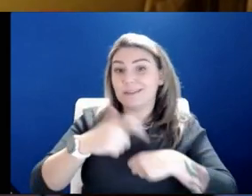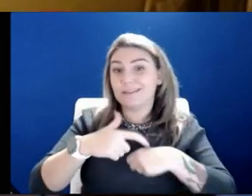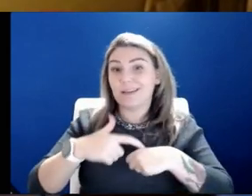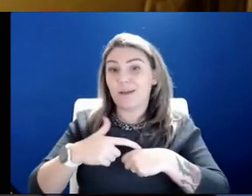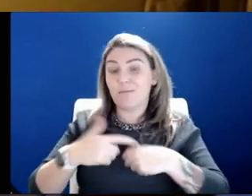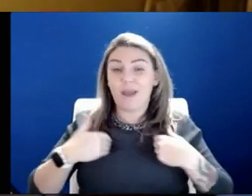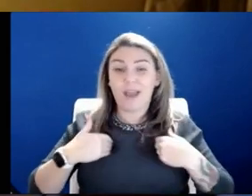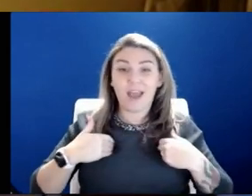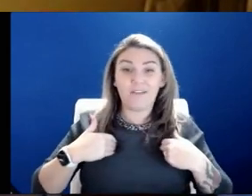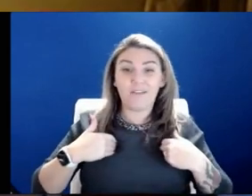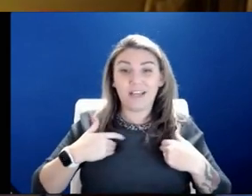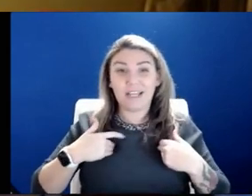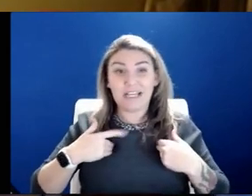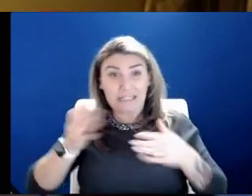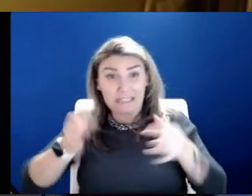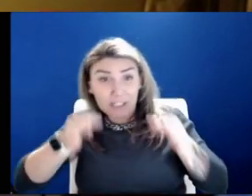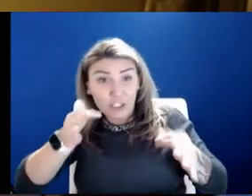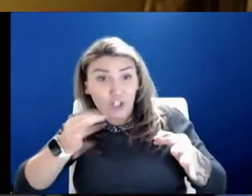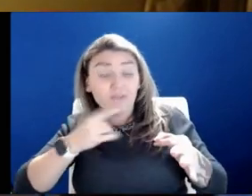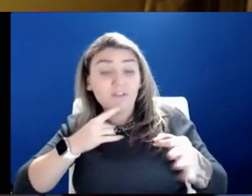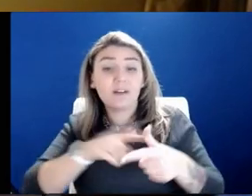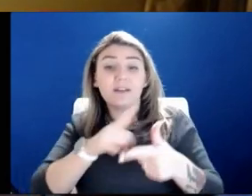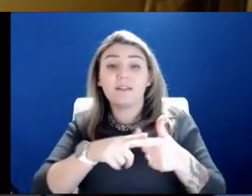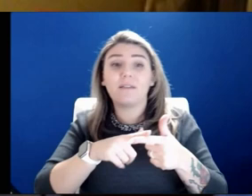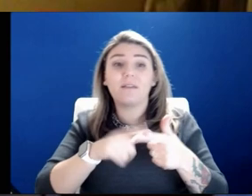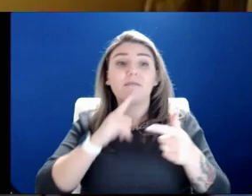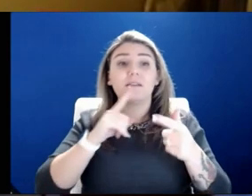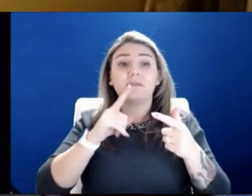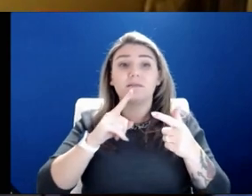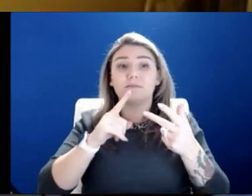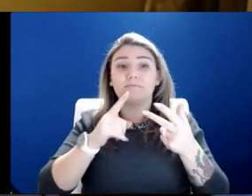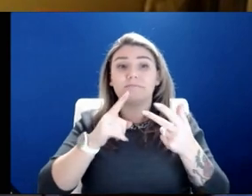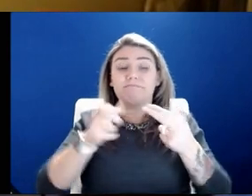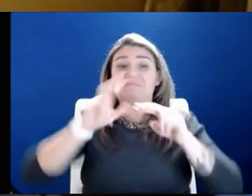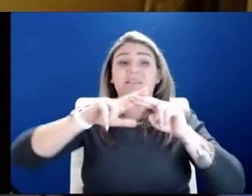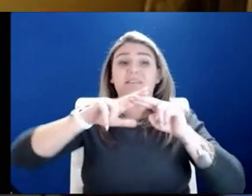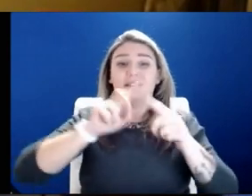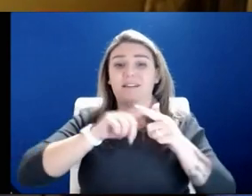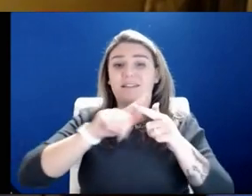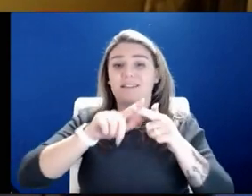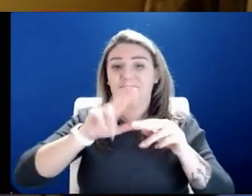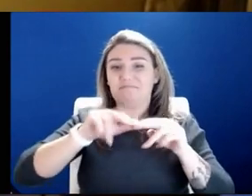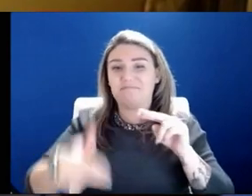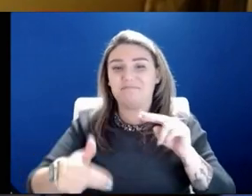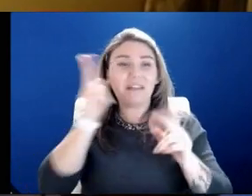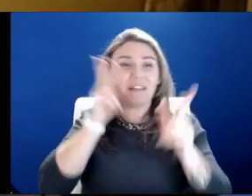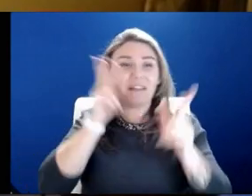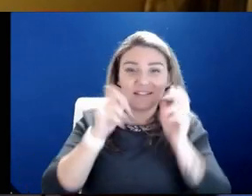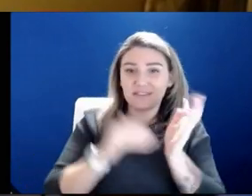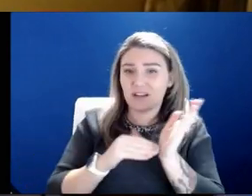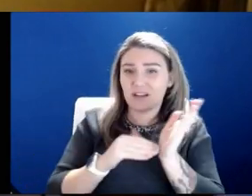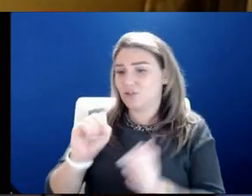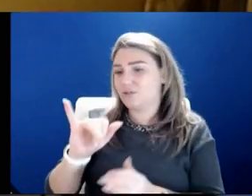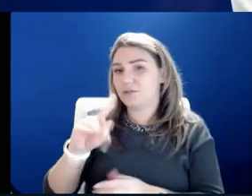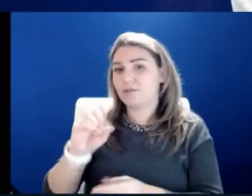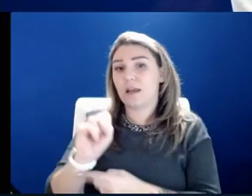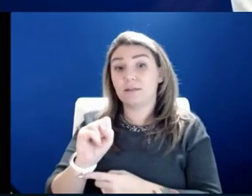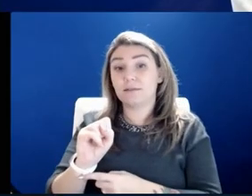we would have been able to get ourselves out of this high wave. And I think I know listening to Dr. Stites and others, that might be what they recommend.